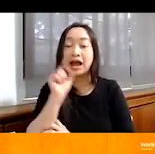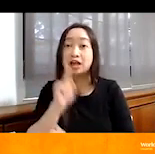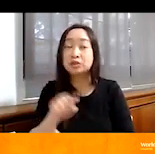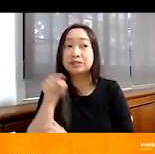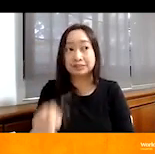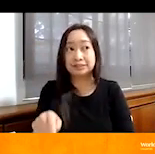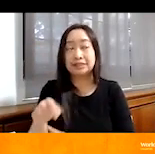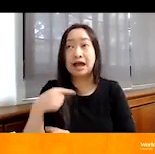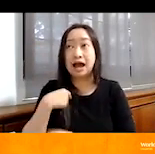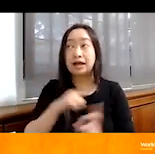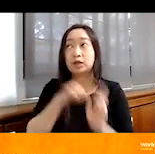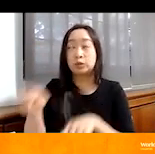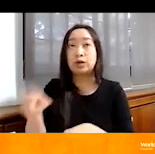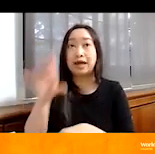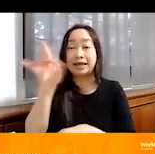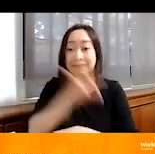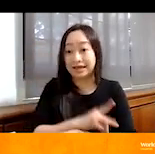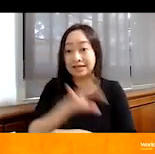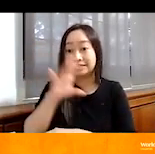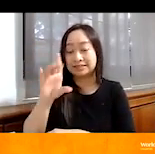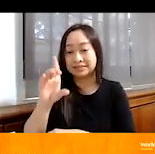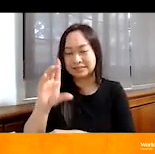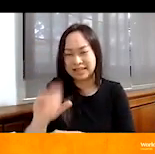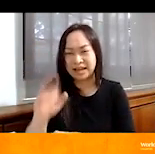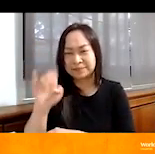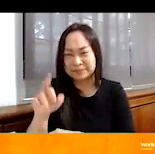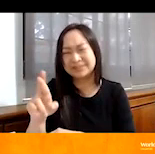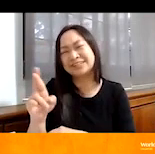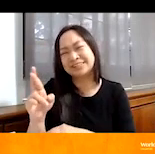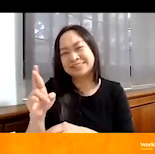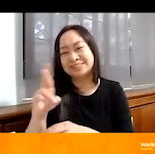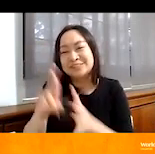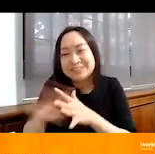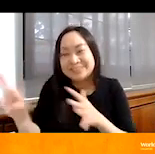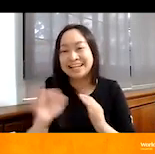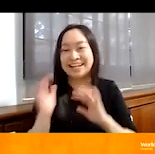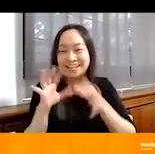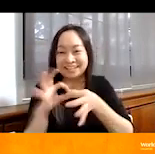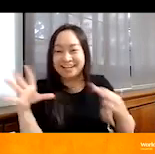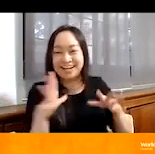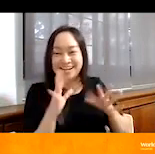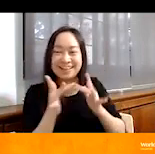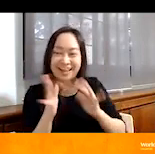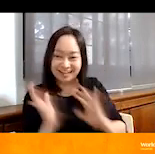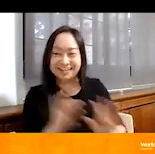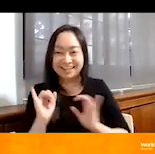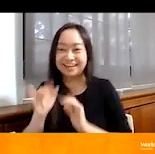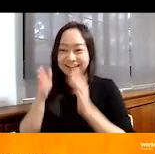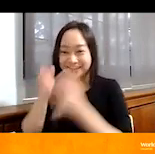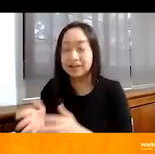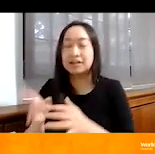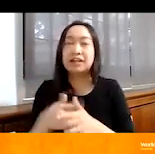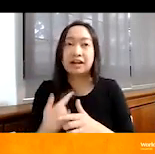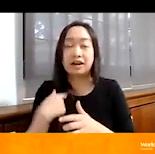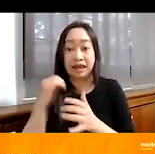an eight-day silent retreat, which I know sounds crazy. I've only ever done it once. And in the middle of it, I heard very